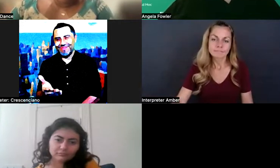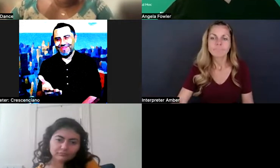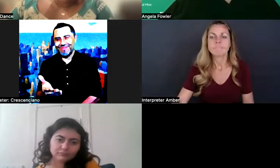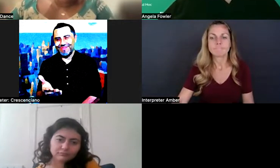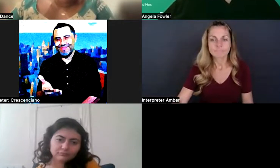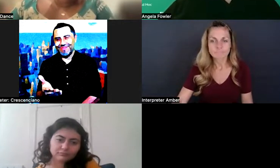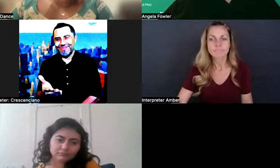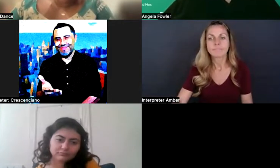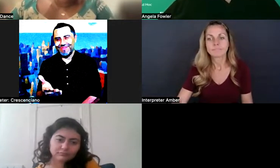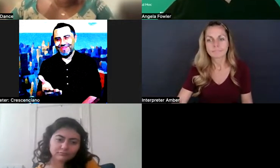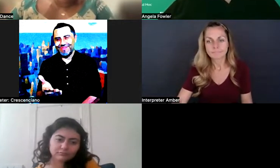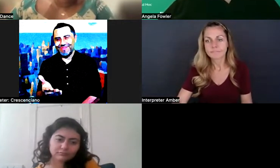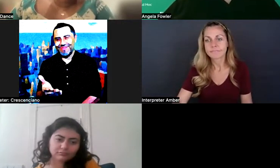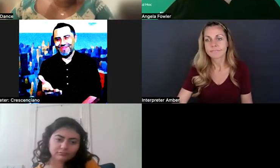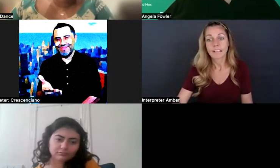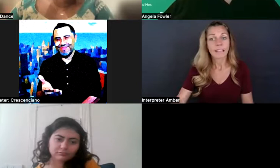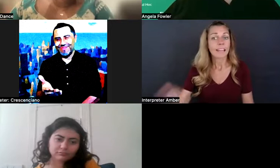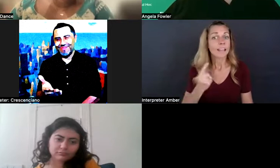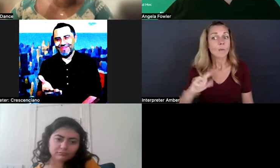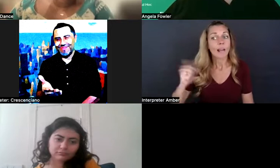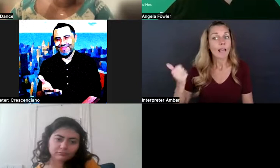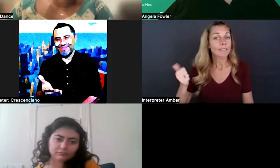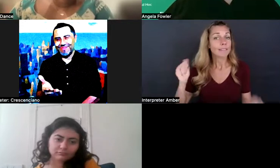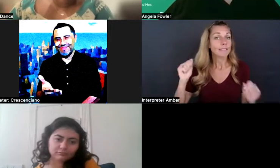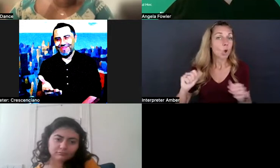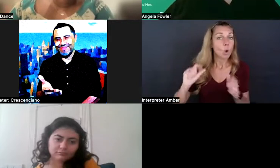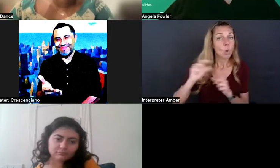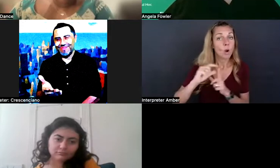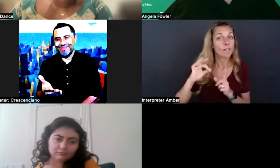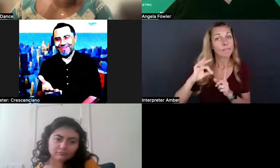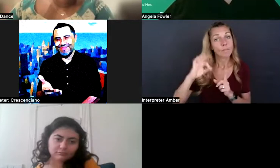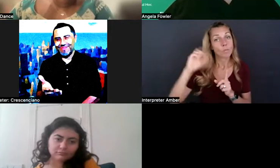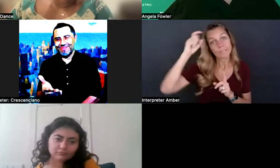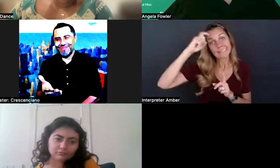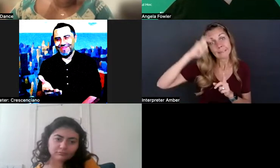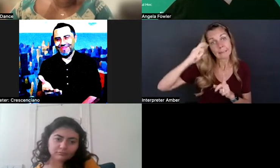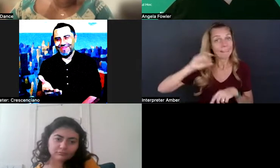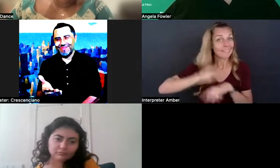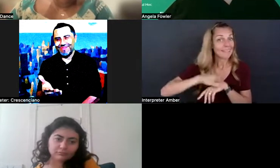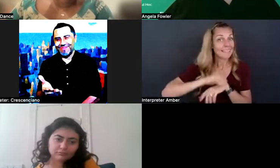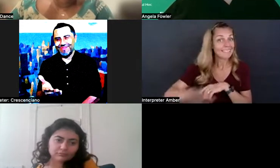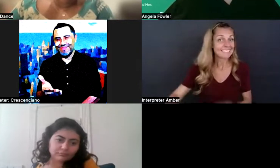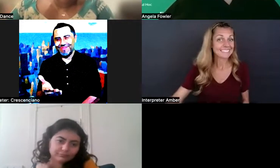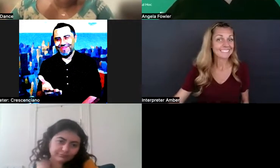Anyone else? Some, uh, words of wisdom, some advice. Yeah, I'll take it for a second.